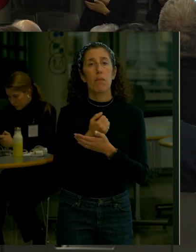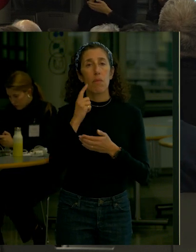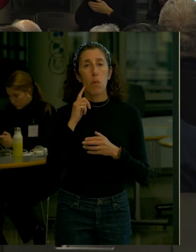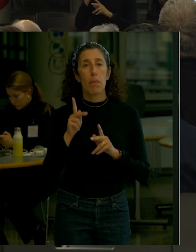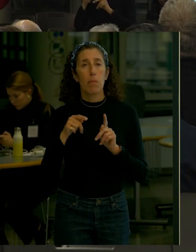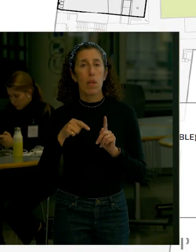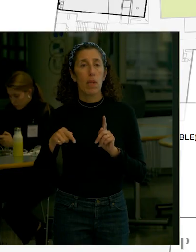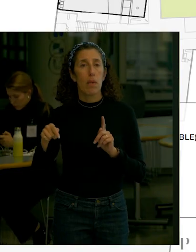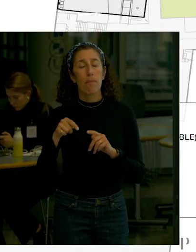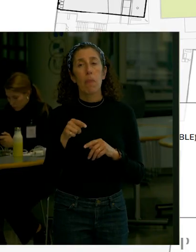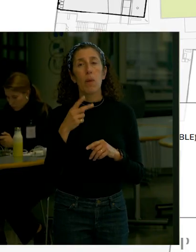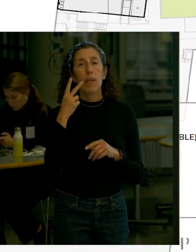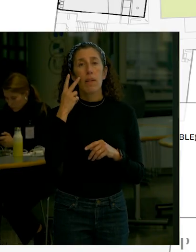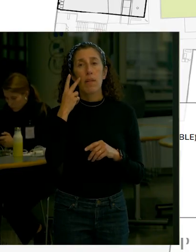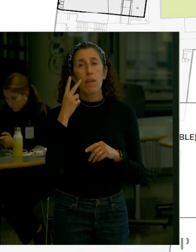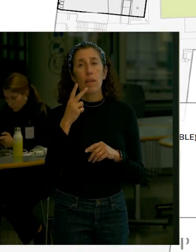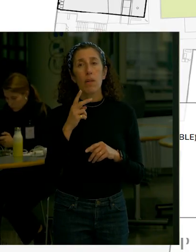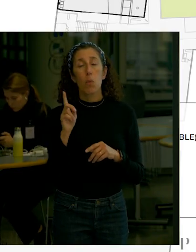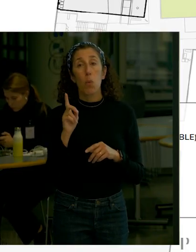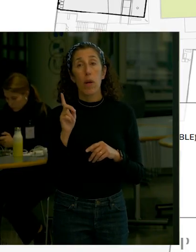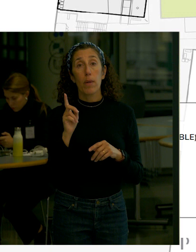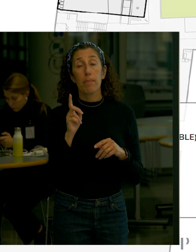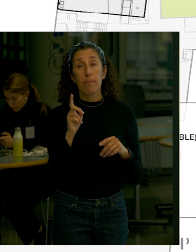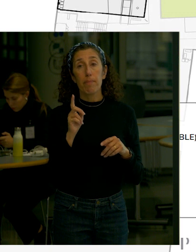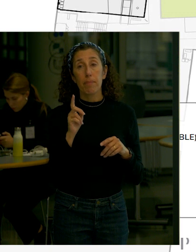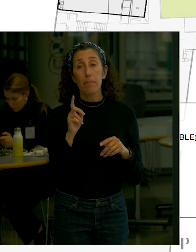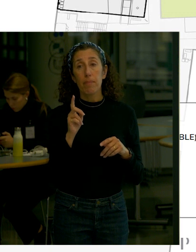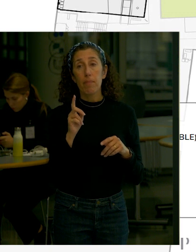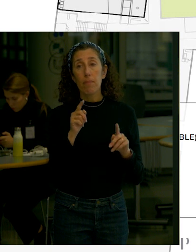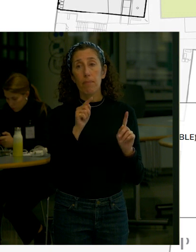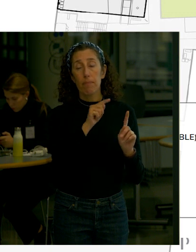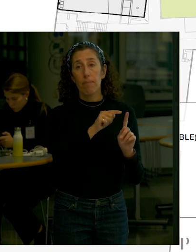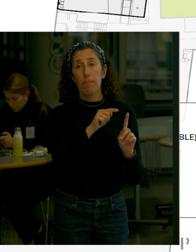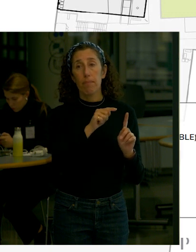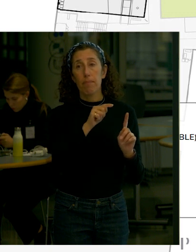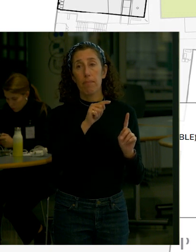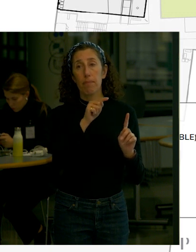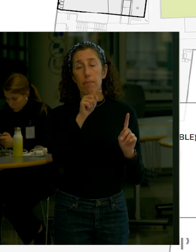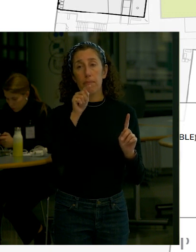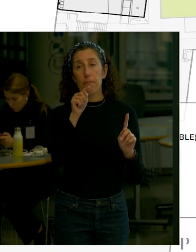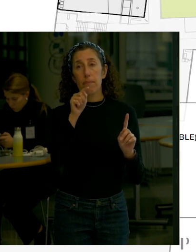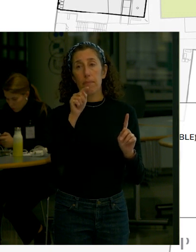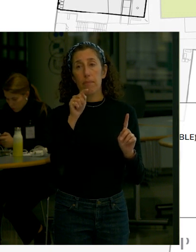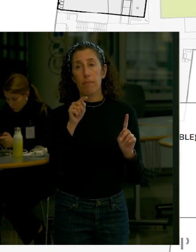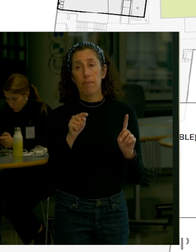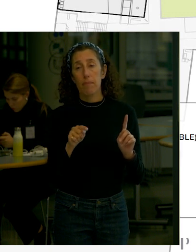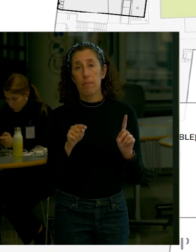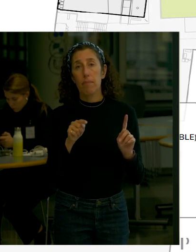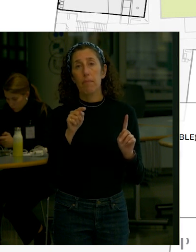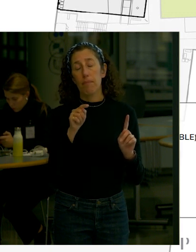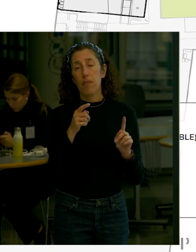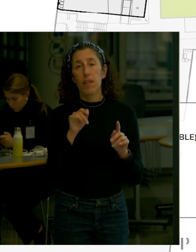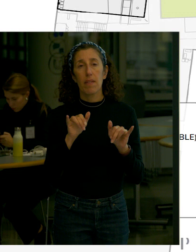around on the perimeter You can actually see how it's outside the limit of work here And then it goes up to the South Esplanade That is all consistent with